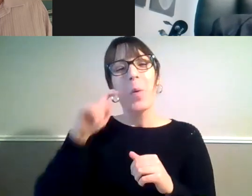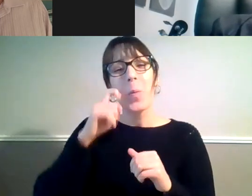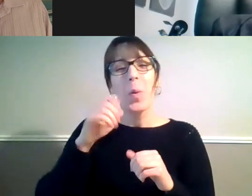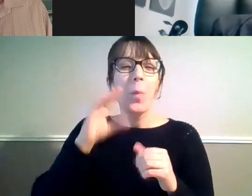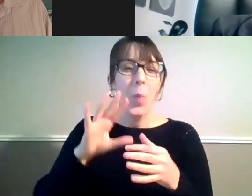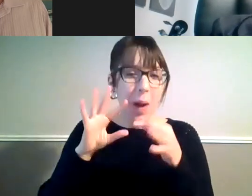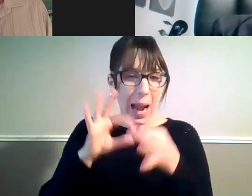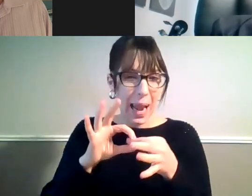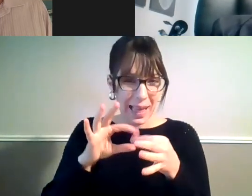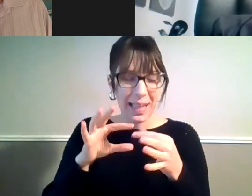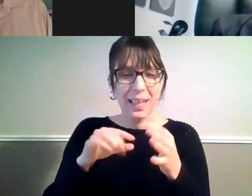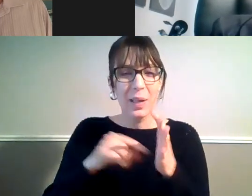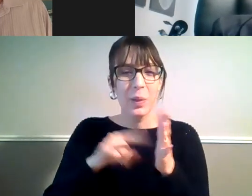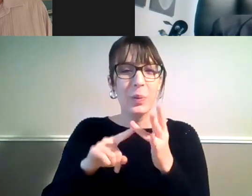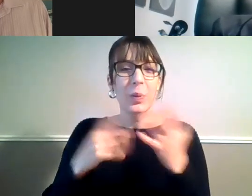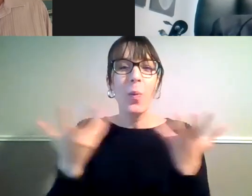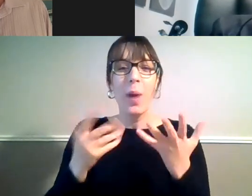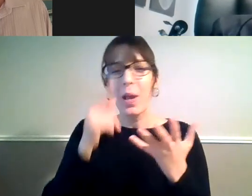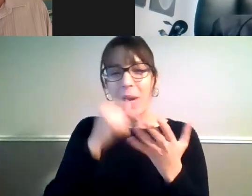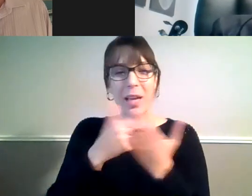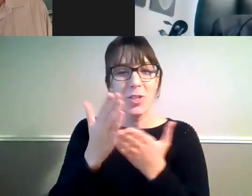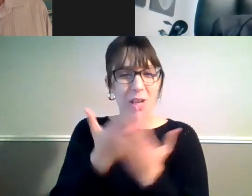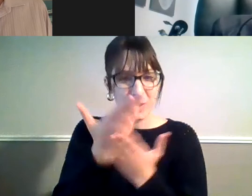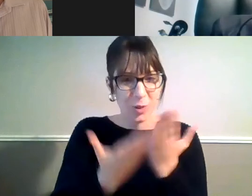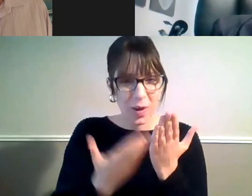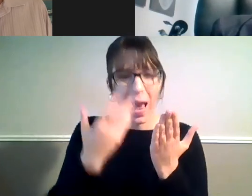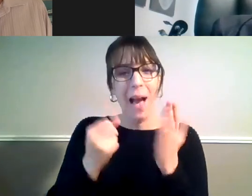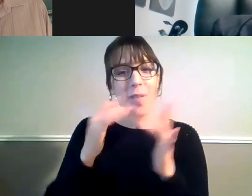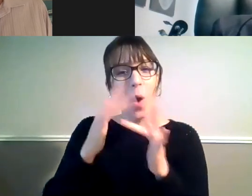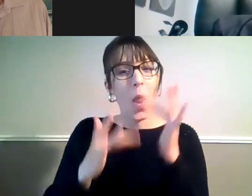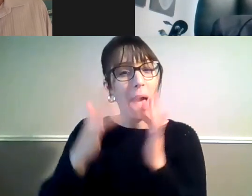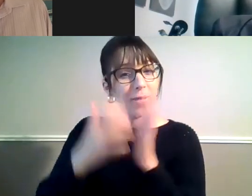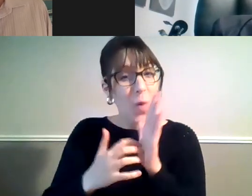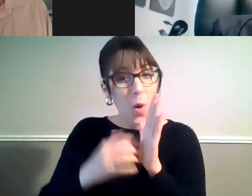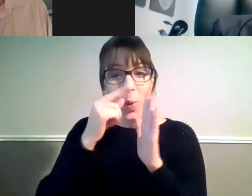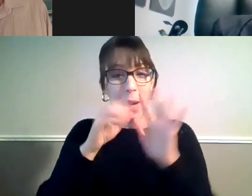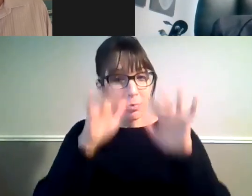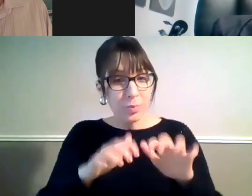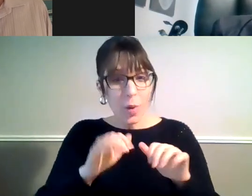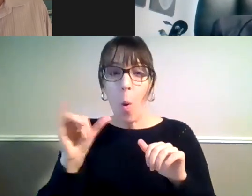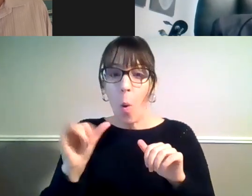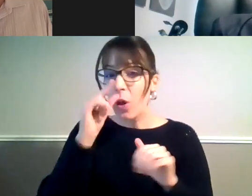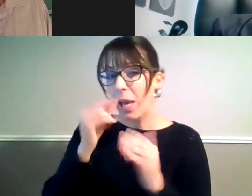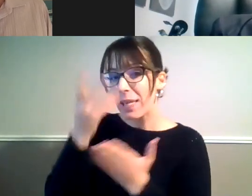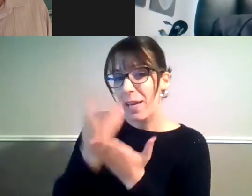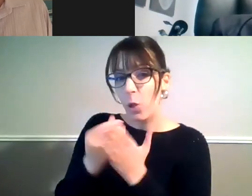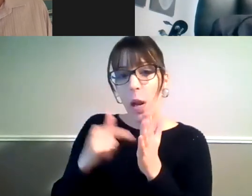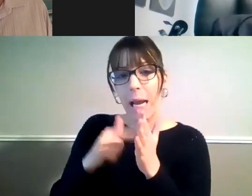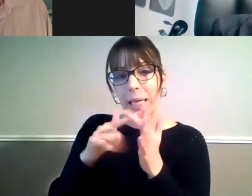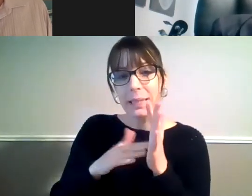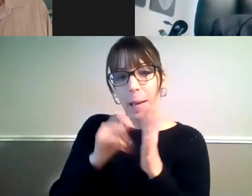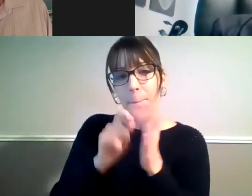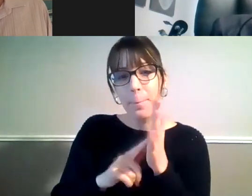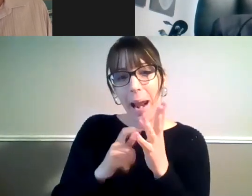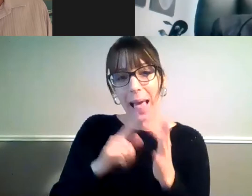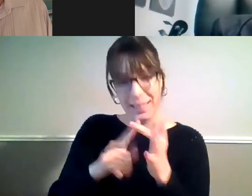page you can either share your story using our online form or you can download a copy of our case study template. The next thing people